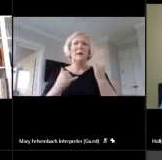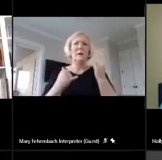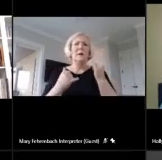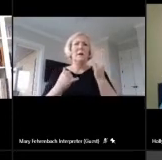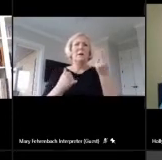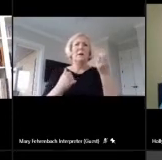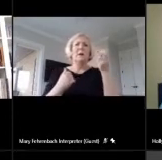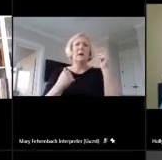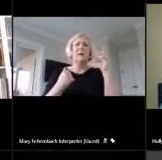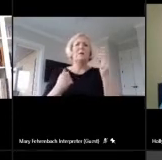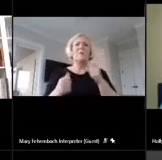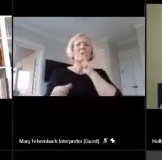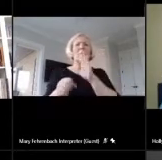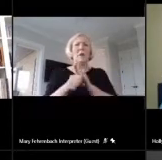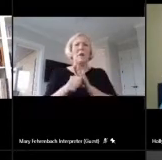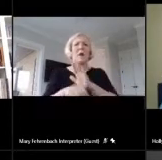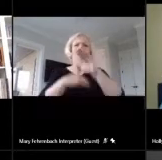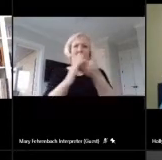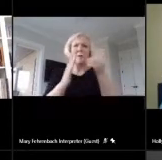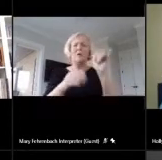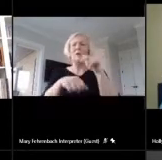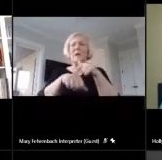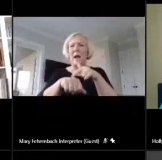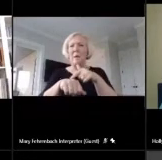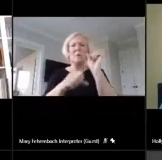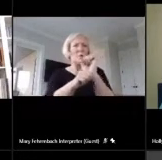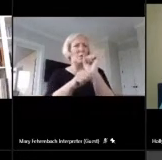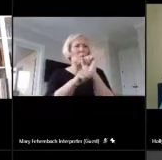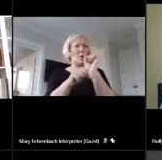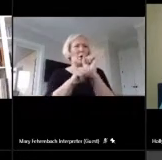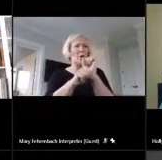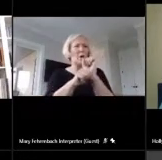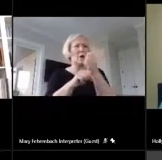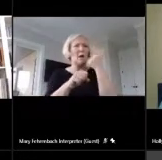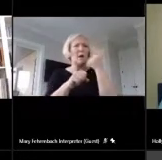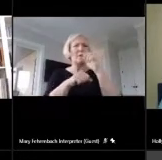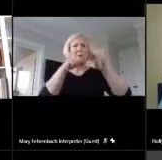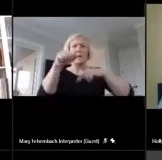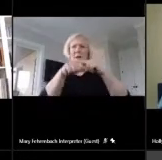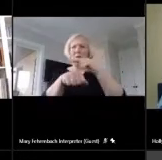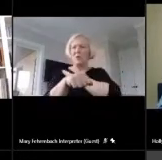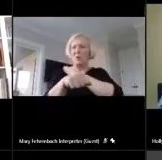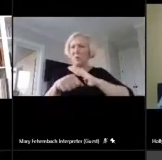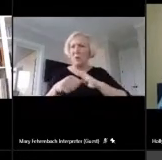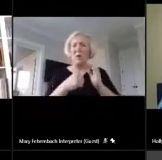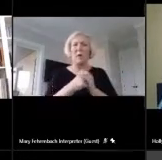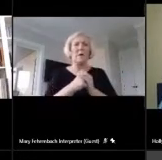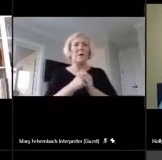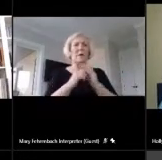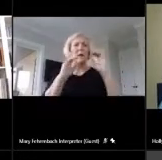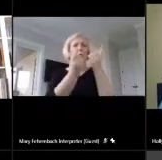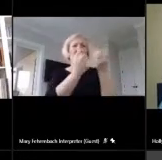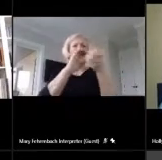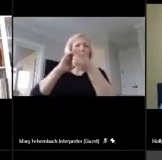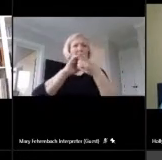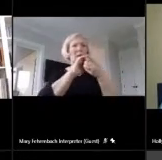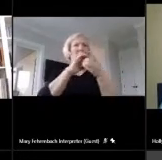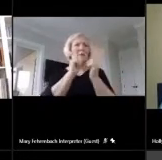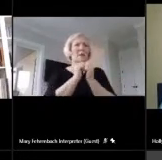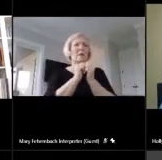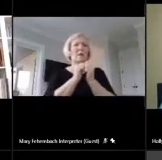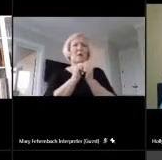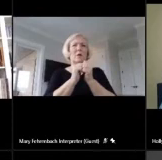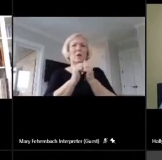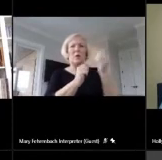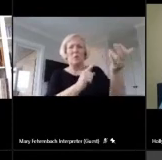dedicating 100% of her time to work to the work of the national board as district liaison, recruitment, support, and